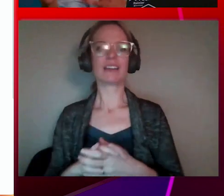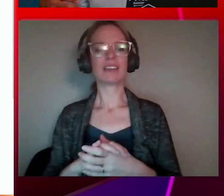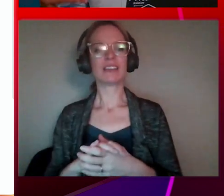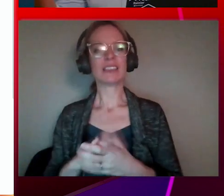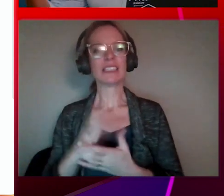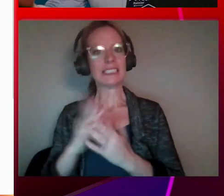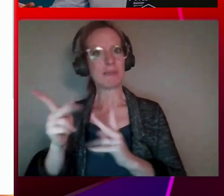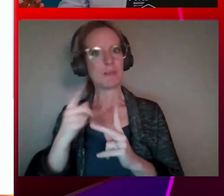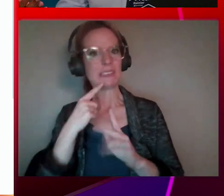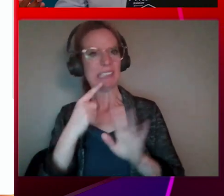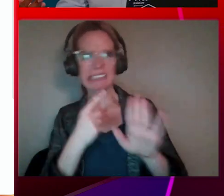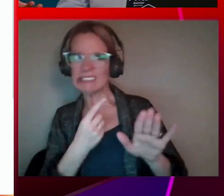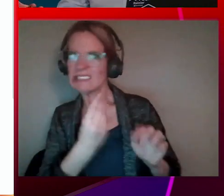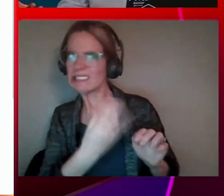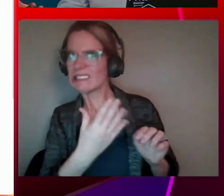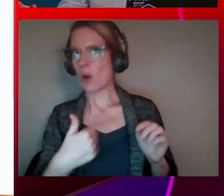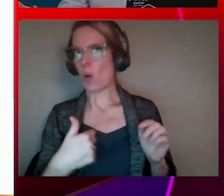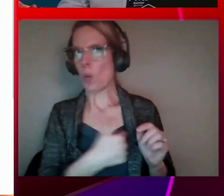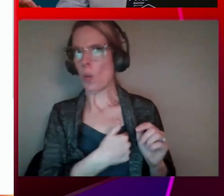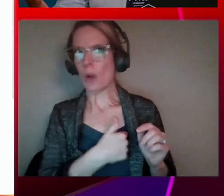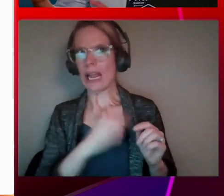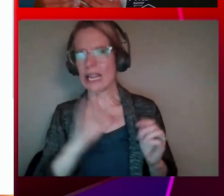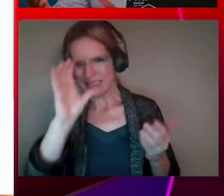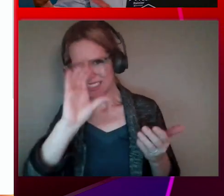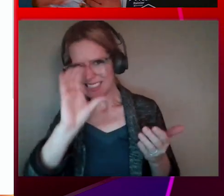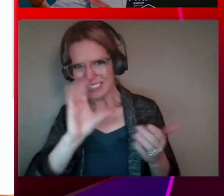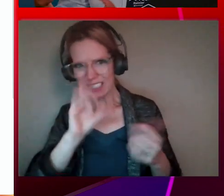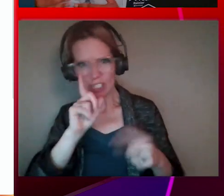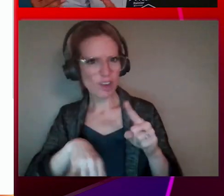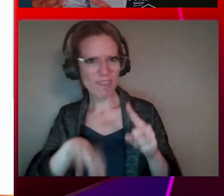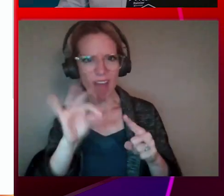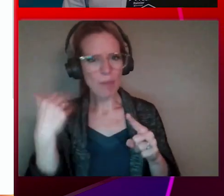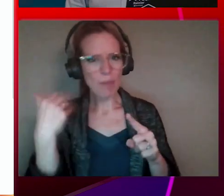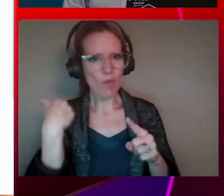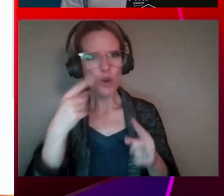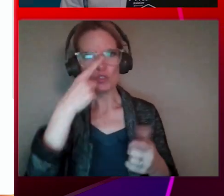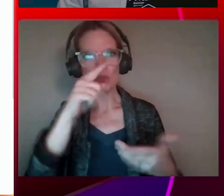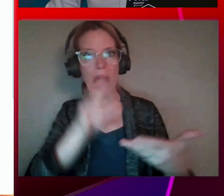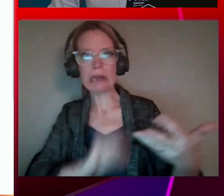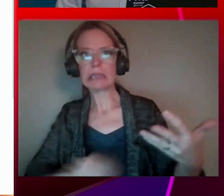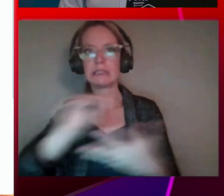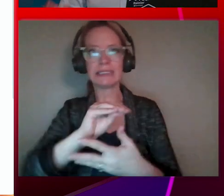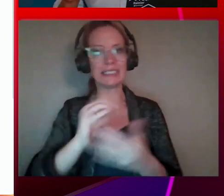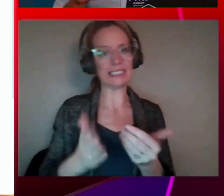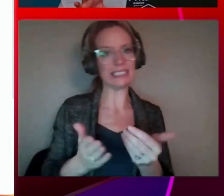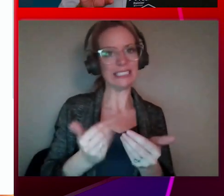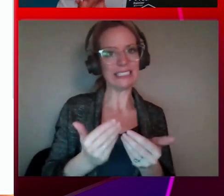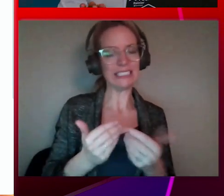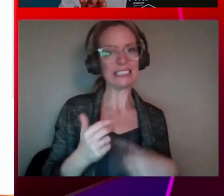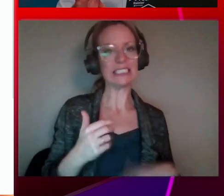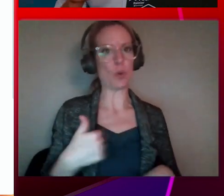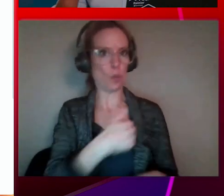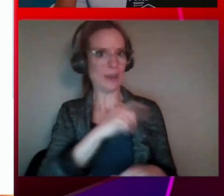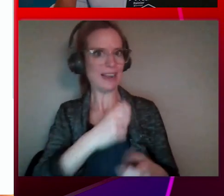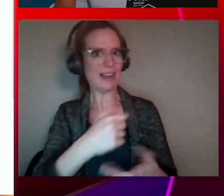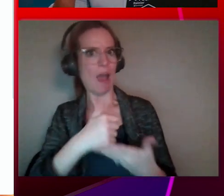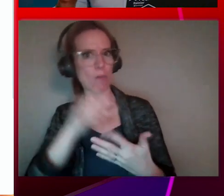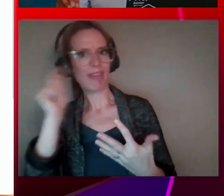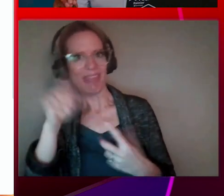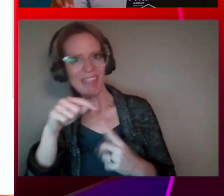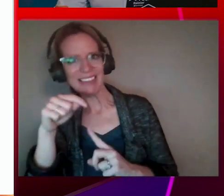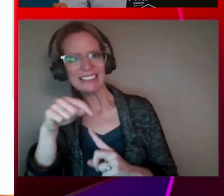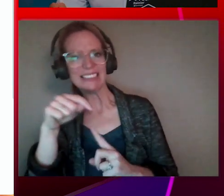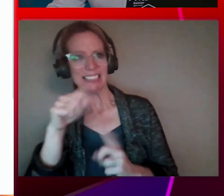or these are things that we found ourselves using a lot. So can you help us kind of accelerate that? Yeah. The whole premise behind this is that